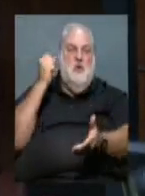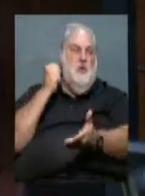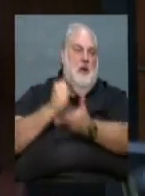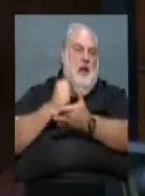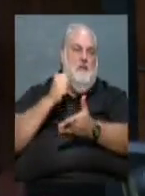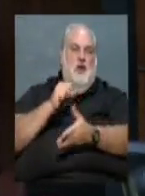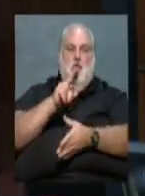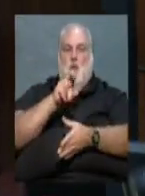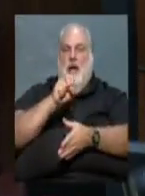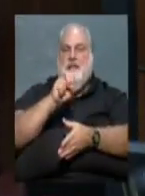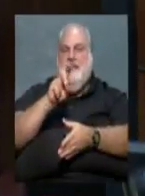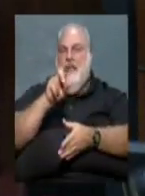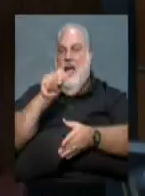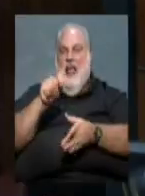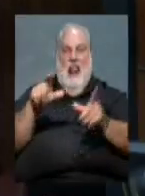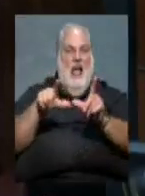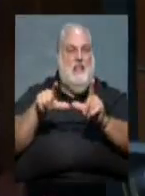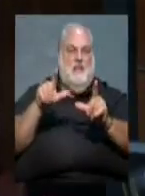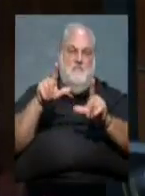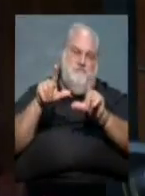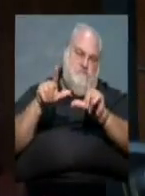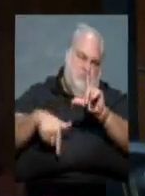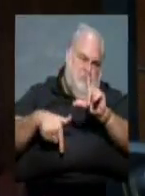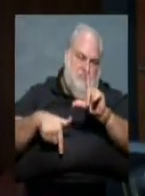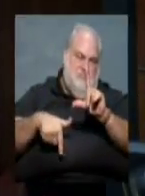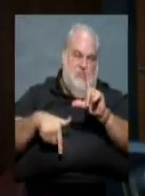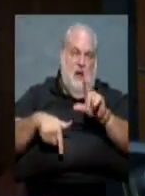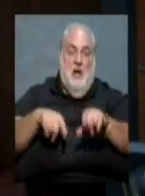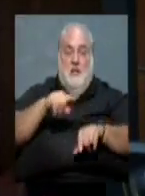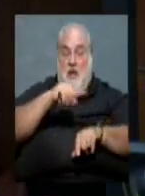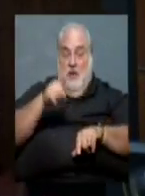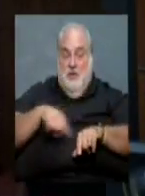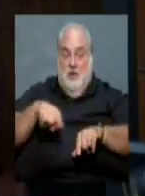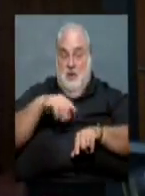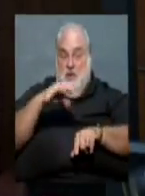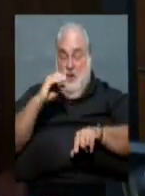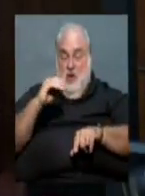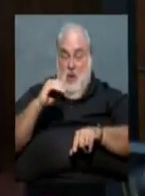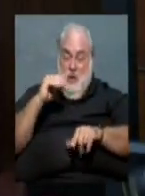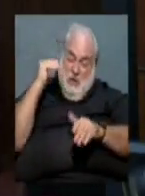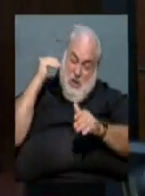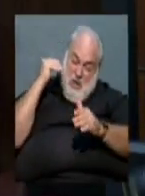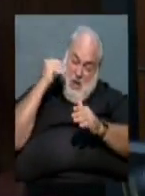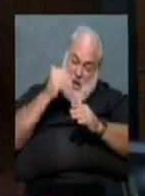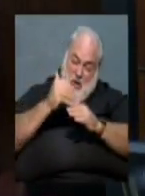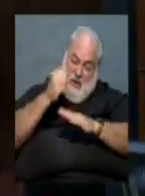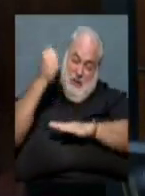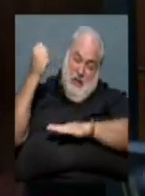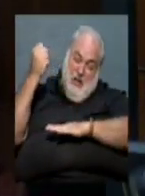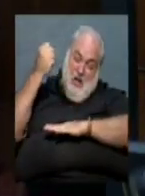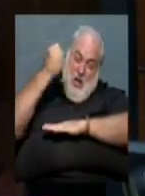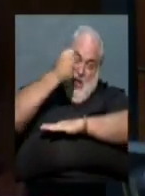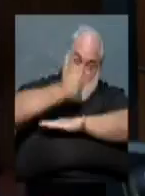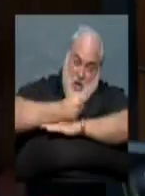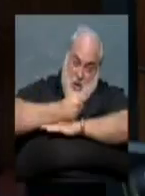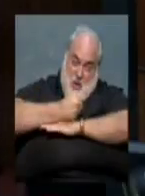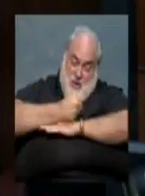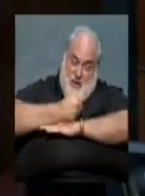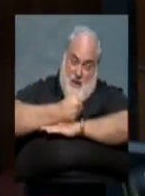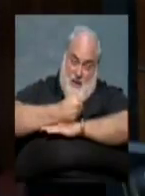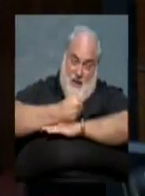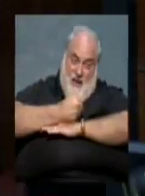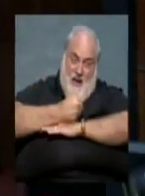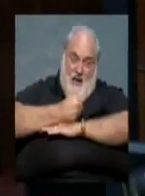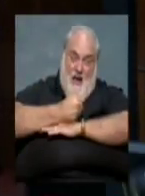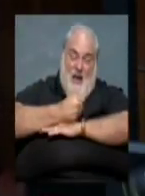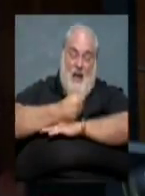license. This zoo was very close to closing and providing a lot of